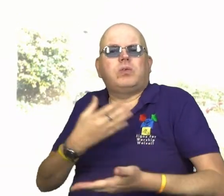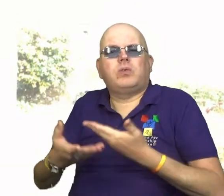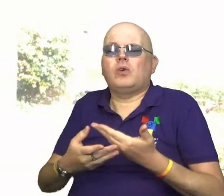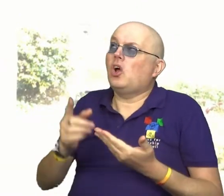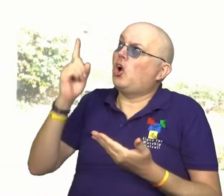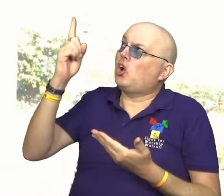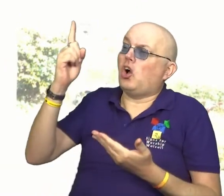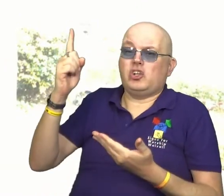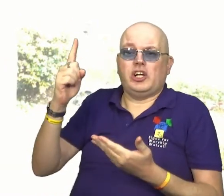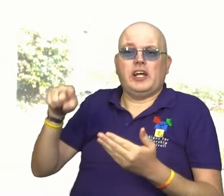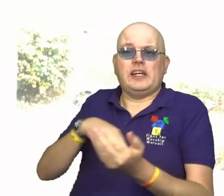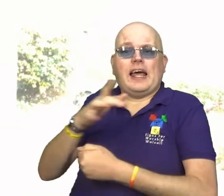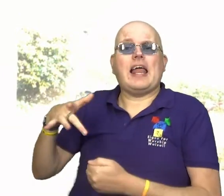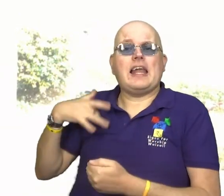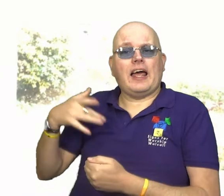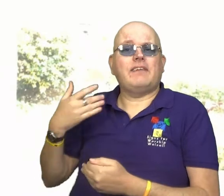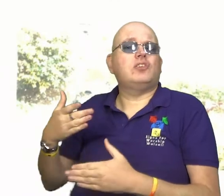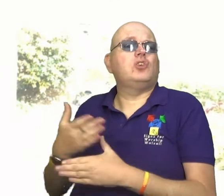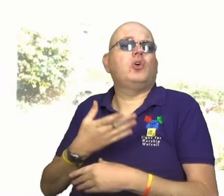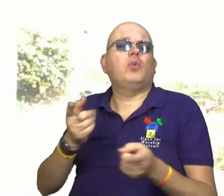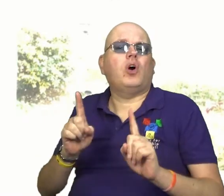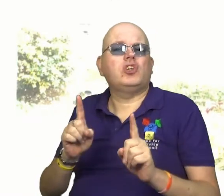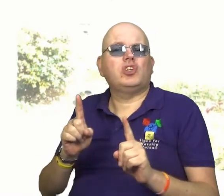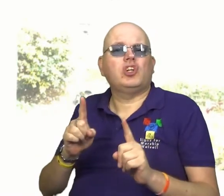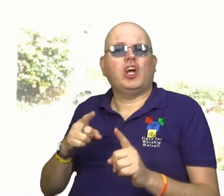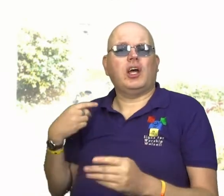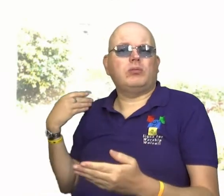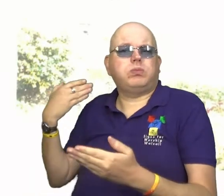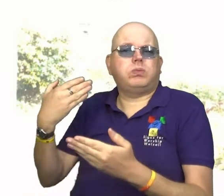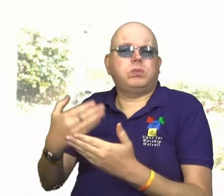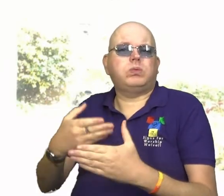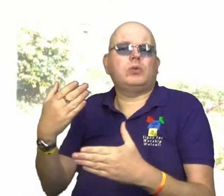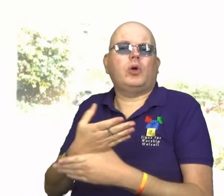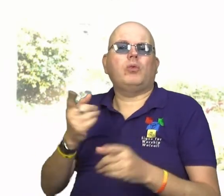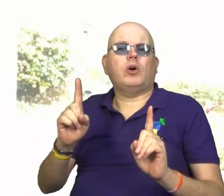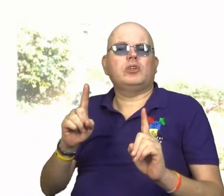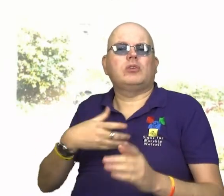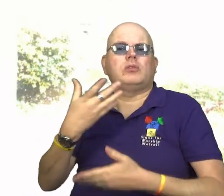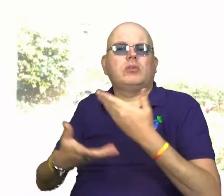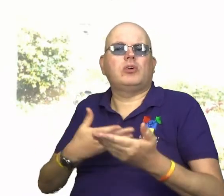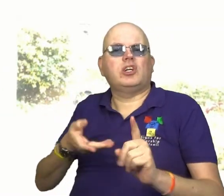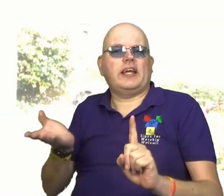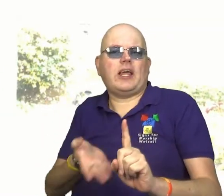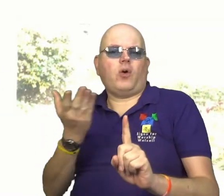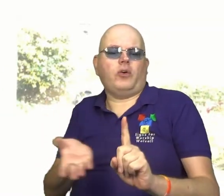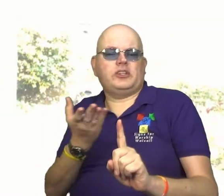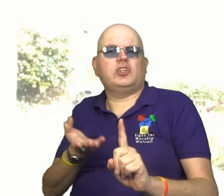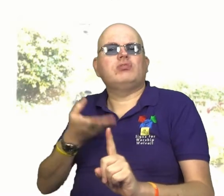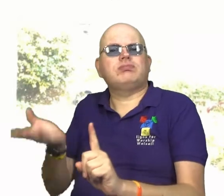share with one another the things that God is doing in our life and has been doing throughout our life. Just to